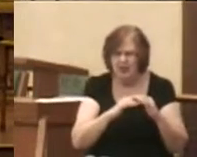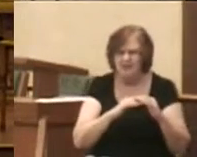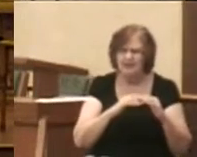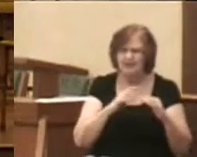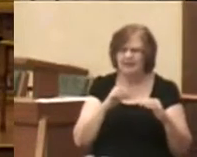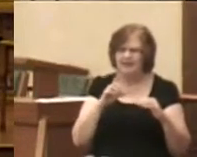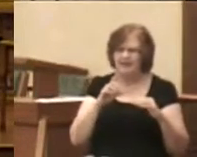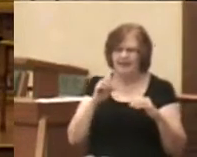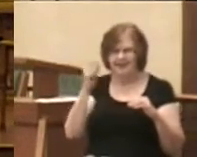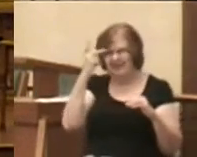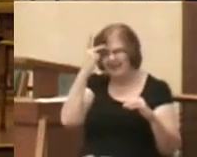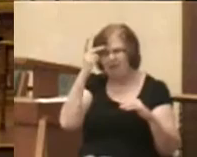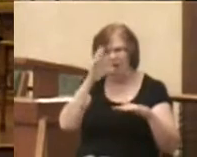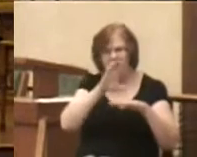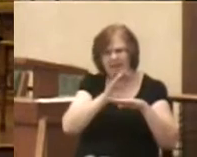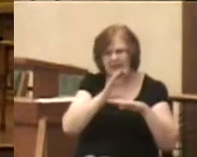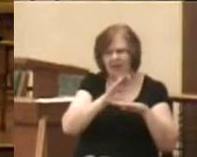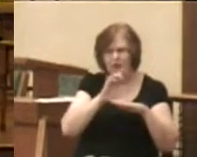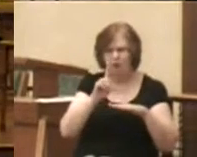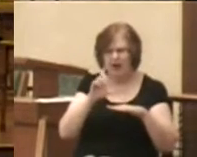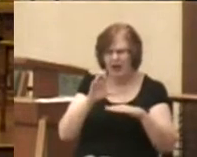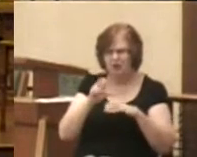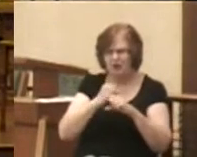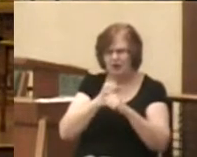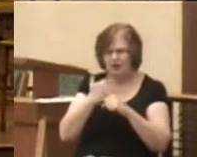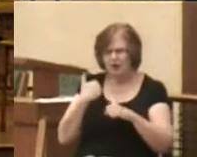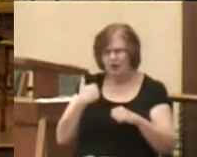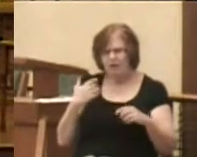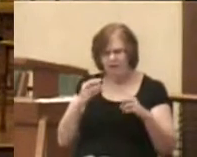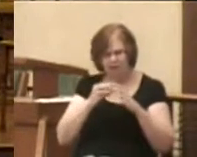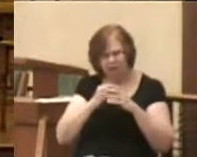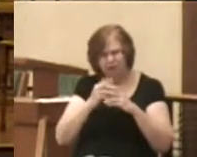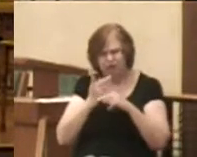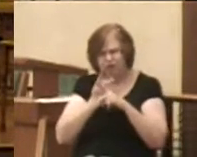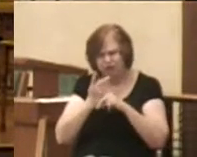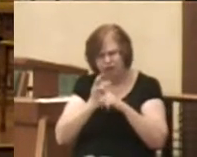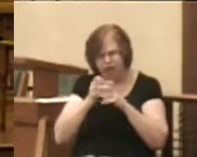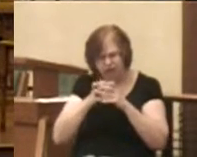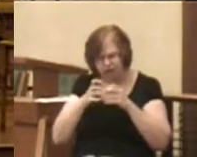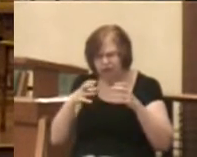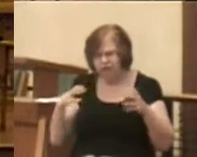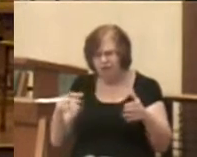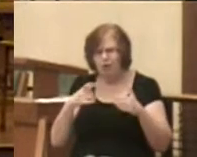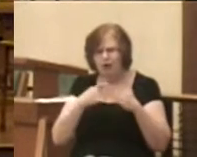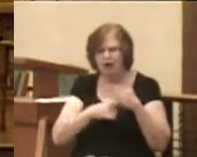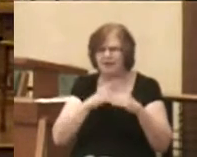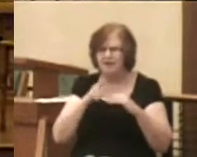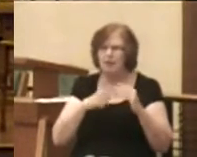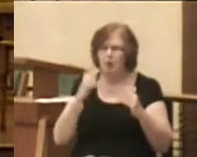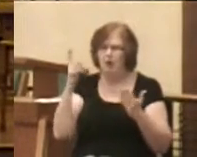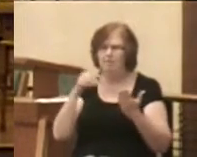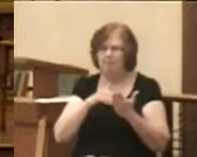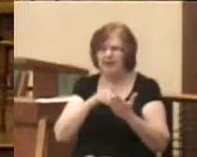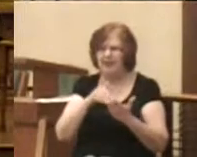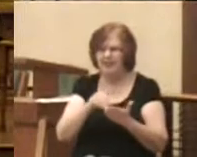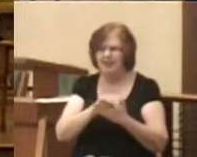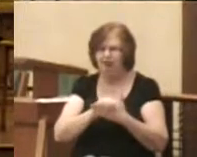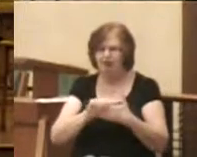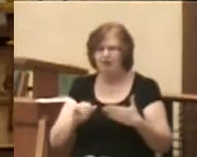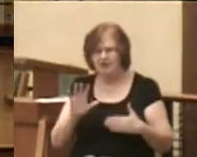years ago. And if you extrapolate that money over time, today it would cost about a billion dollars